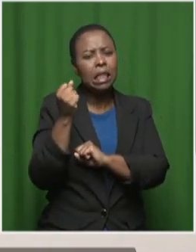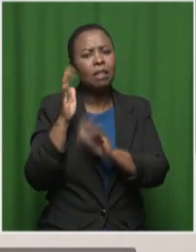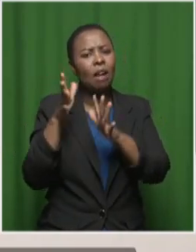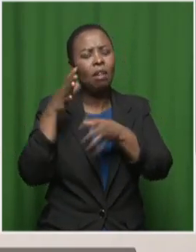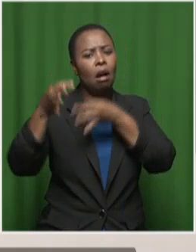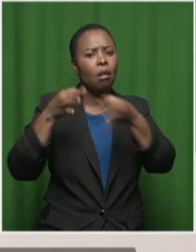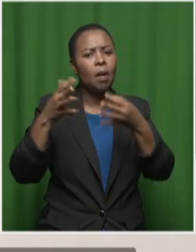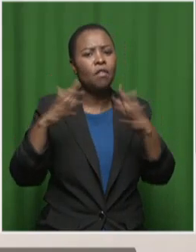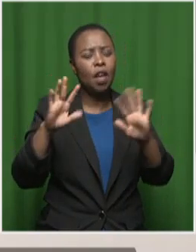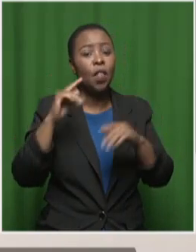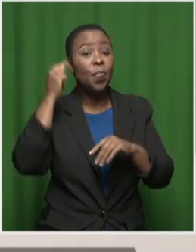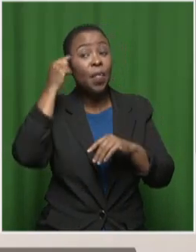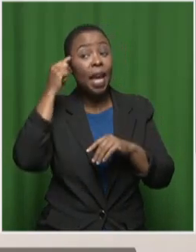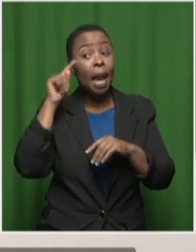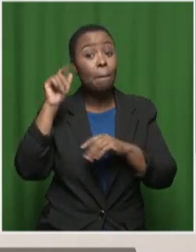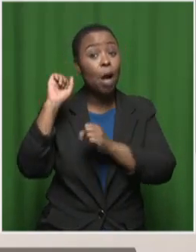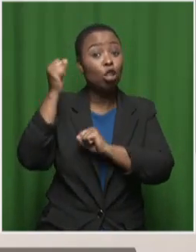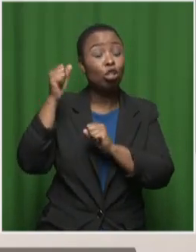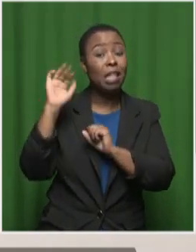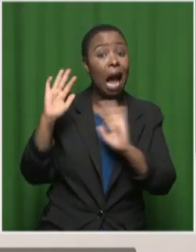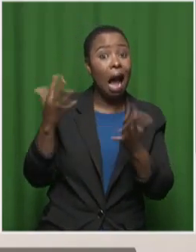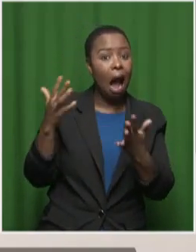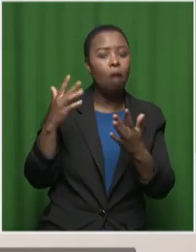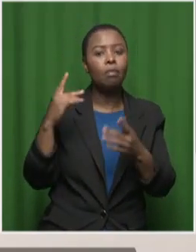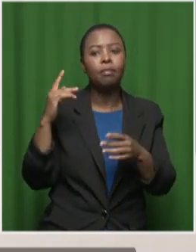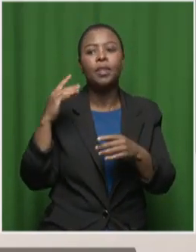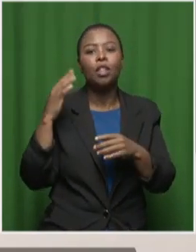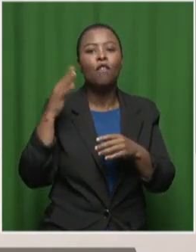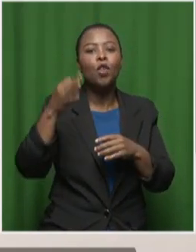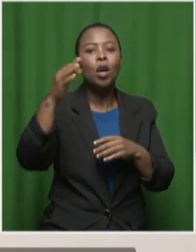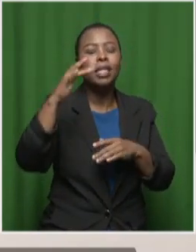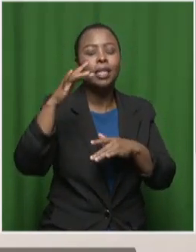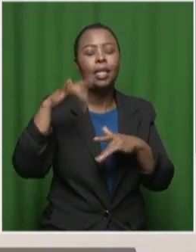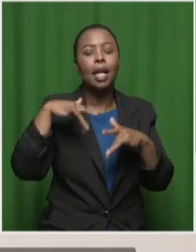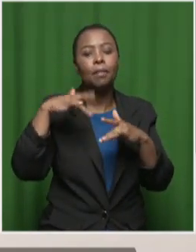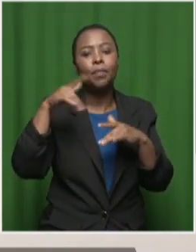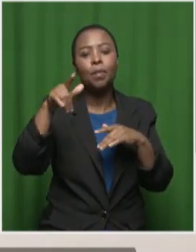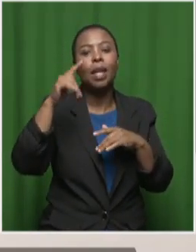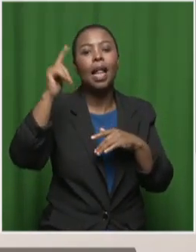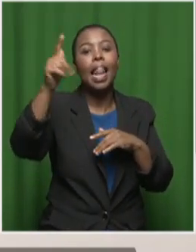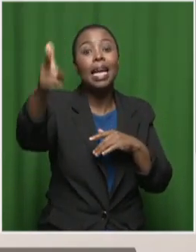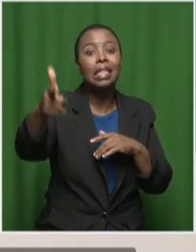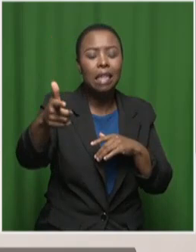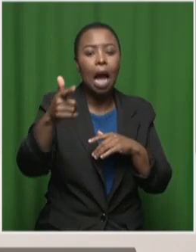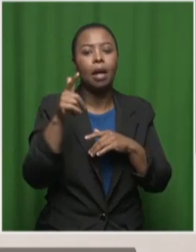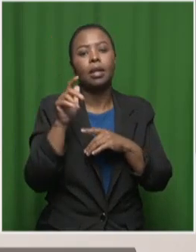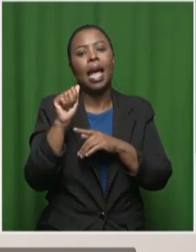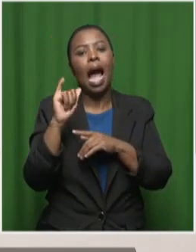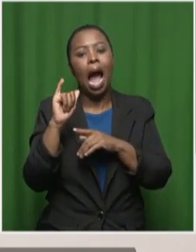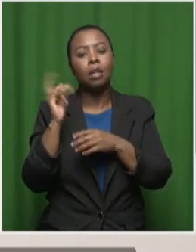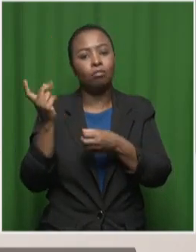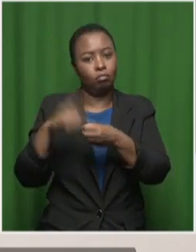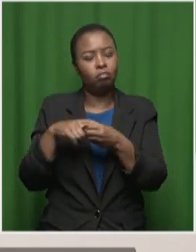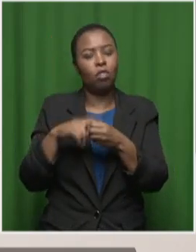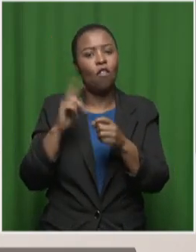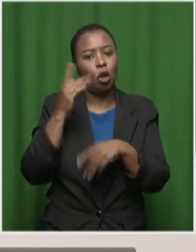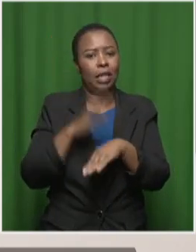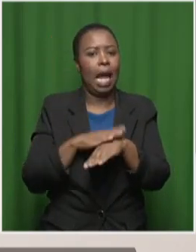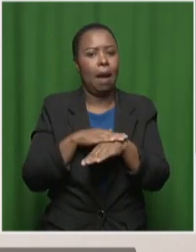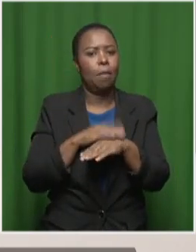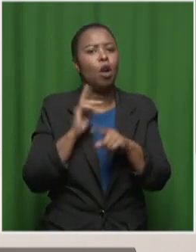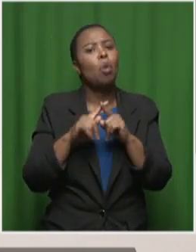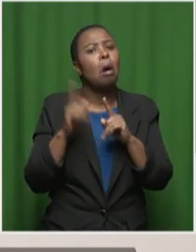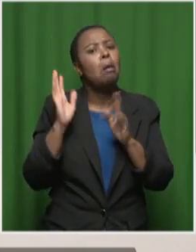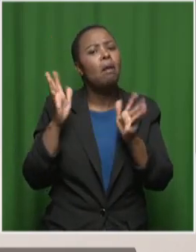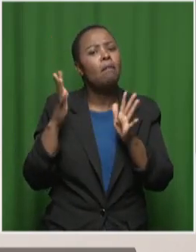how thinking machines would work. And a few years later, the term artificial intelligence was coined for the first time. So we've had investment in